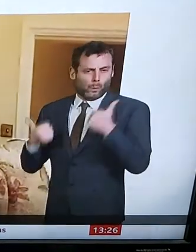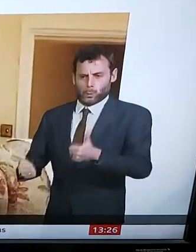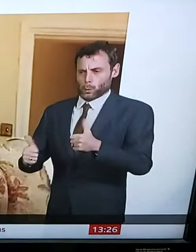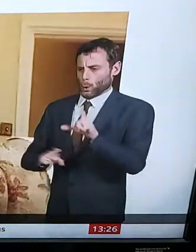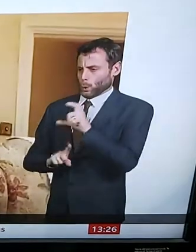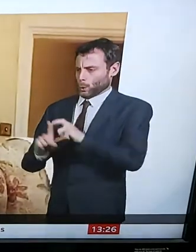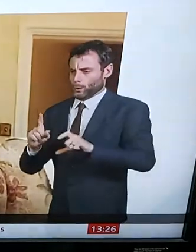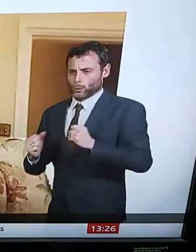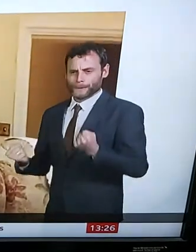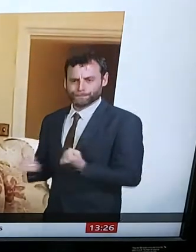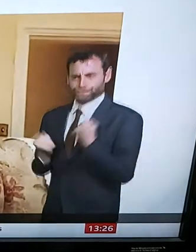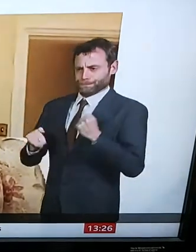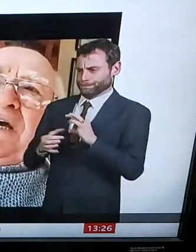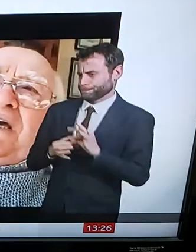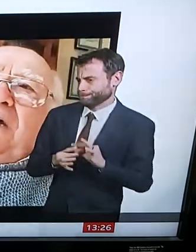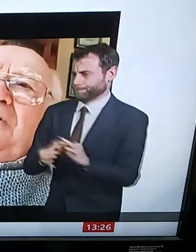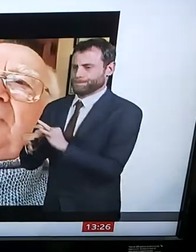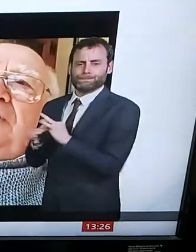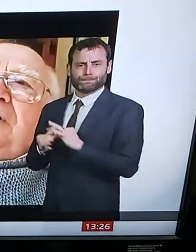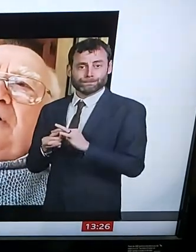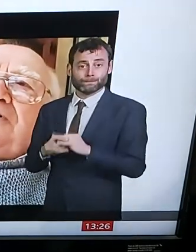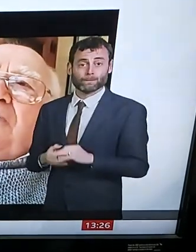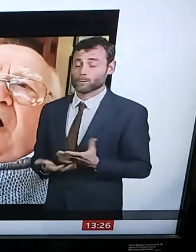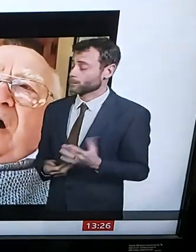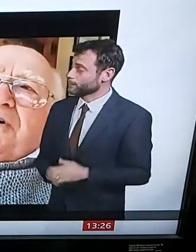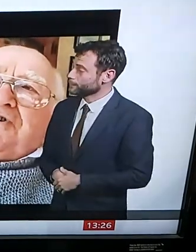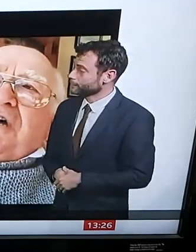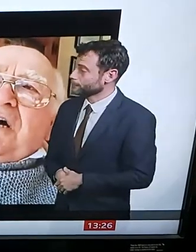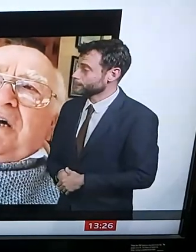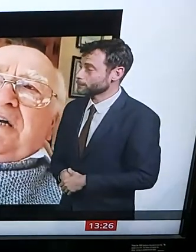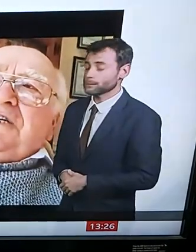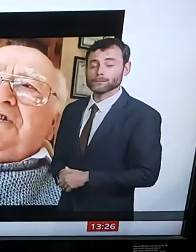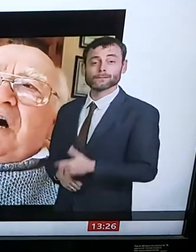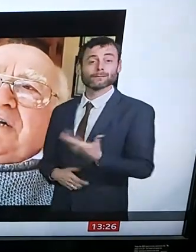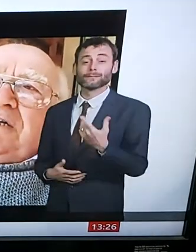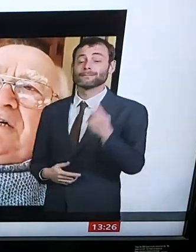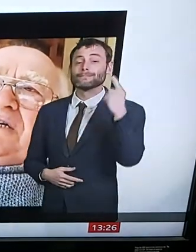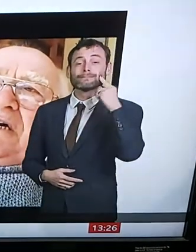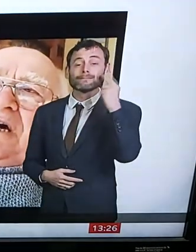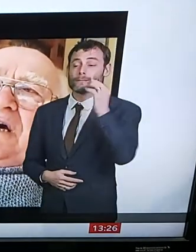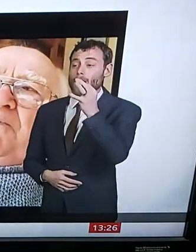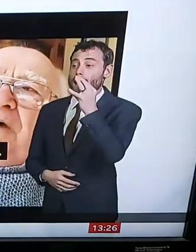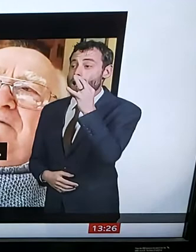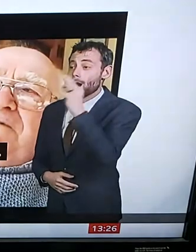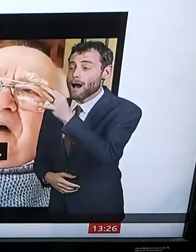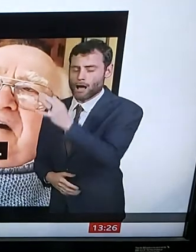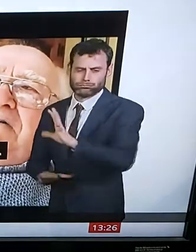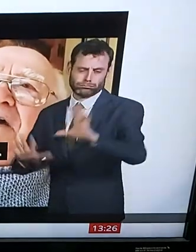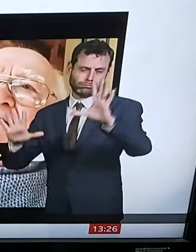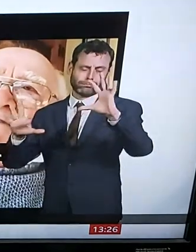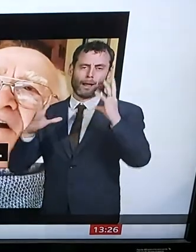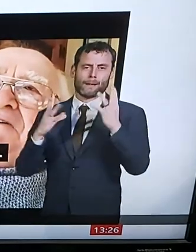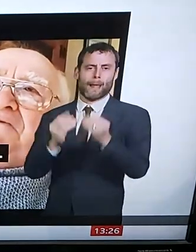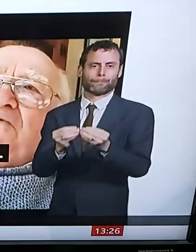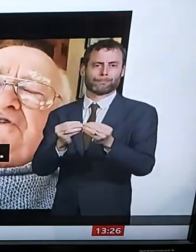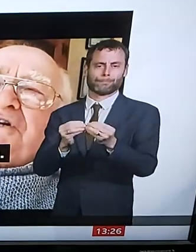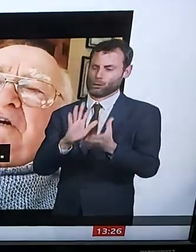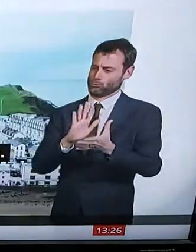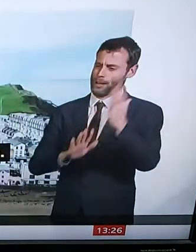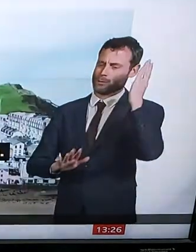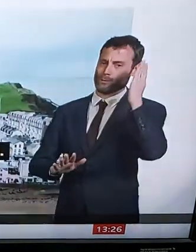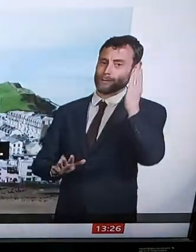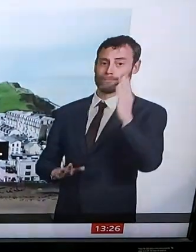spirit. Normally, you've only got to ask and it is done. We are very, very